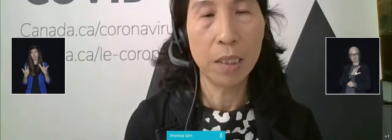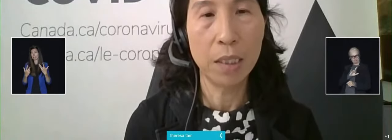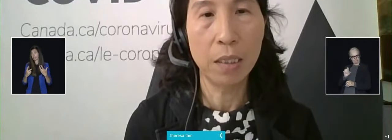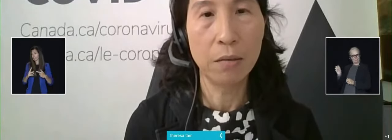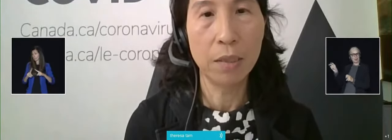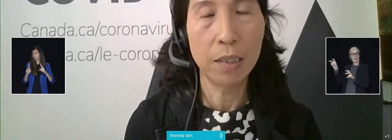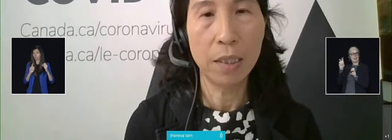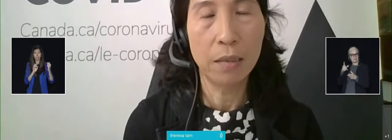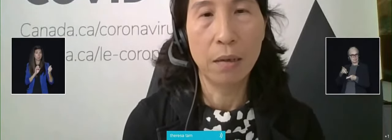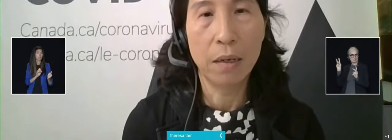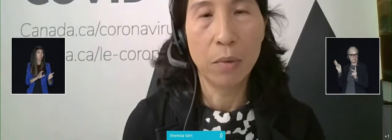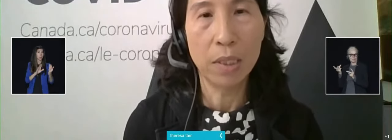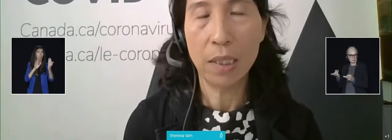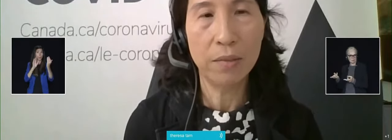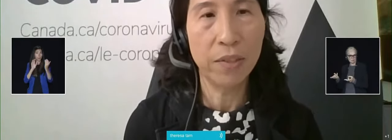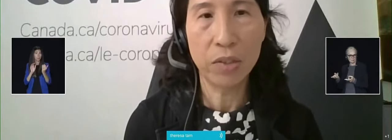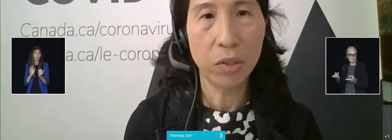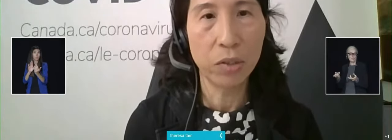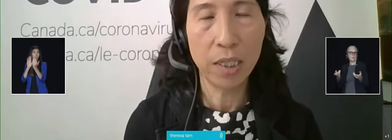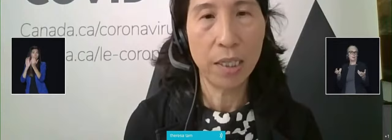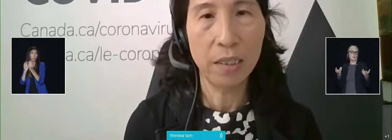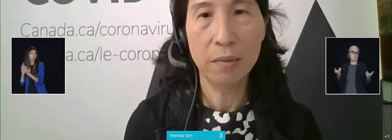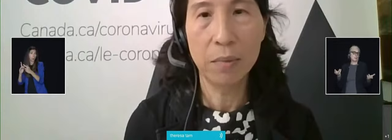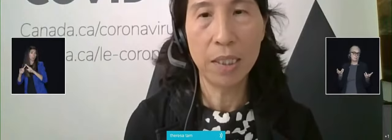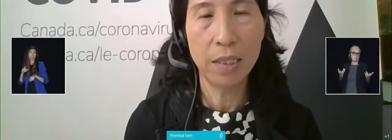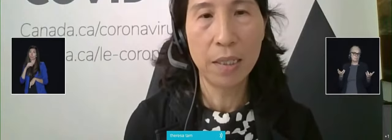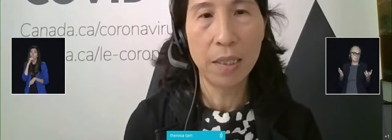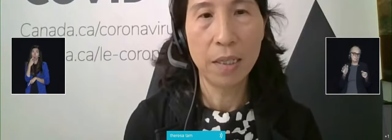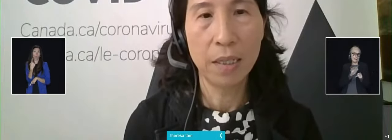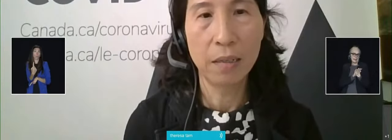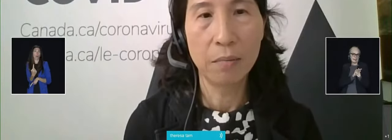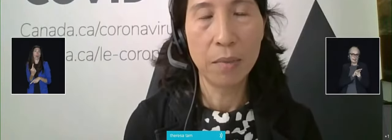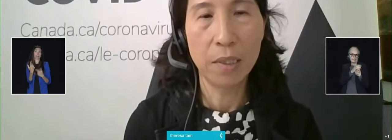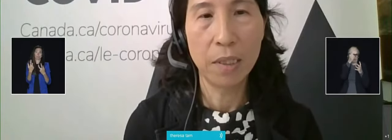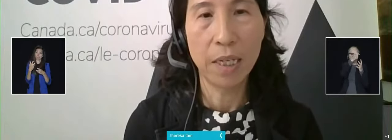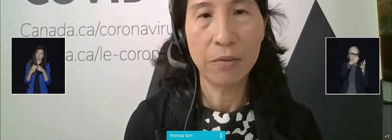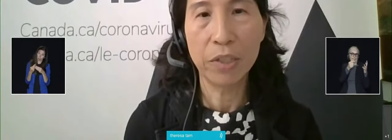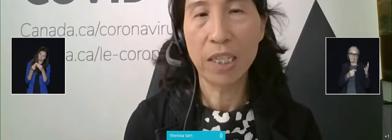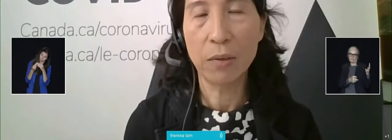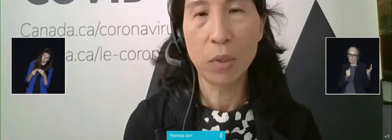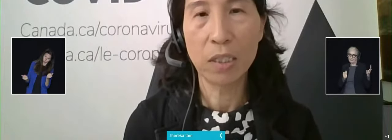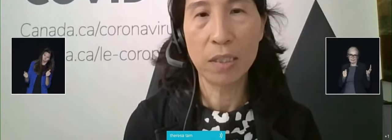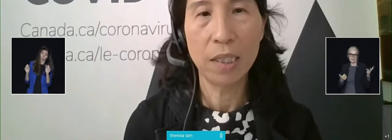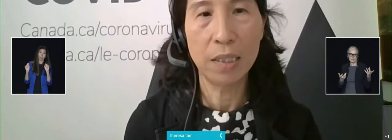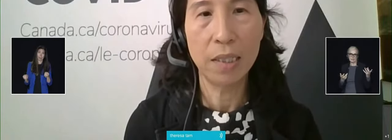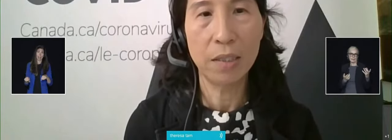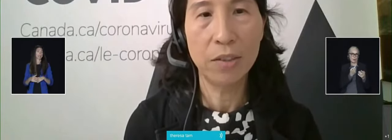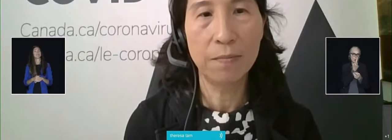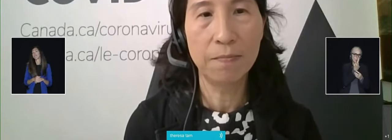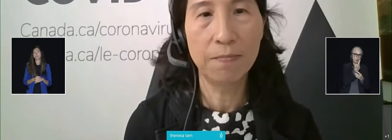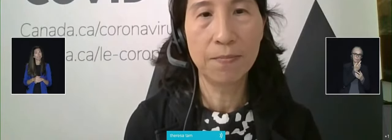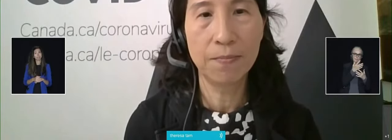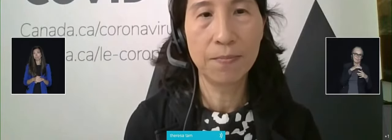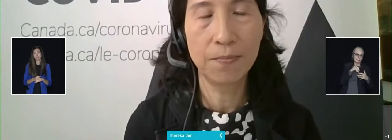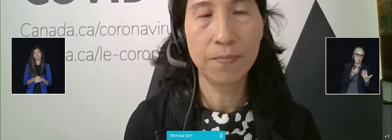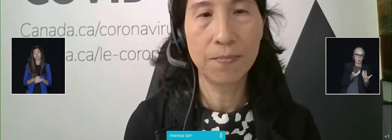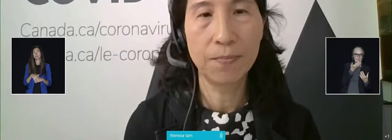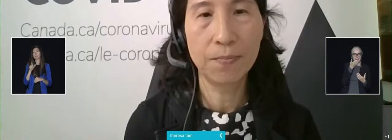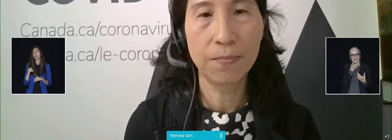But, you know, it's not a one-size-fits-all. It has to be, you know, everything at once at this stage.